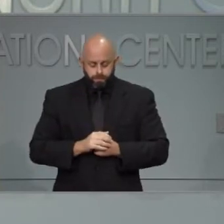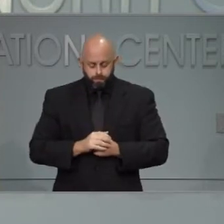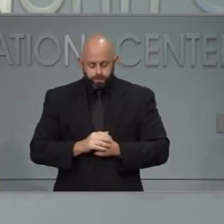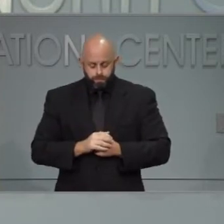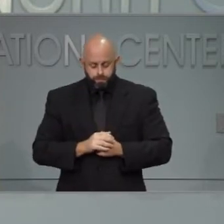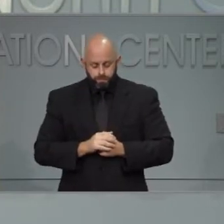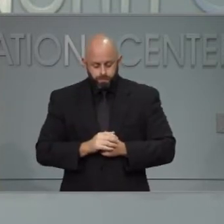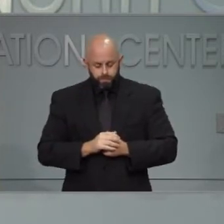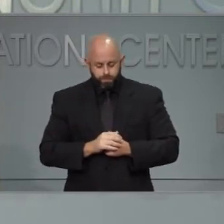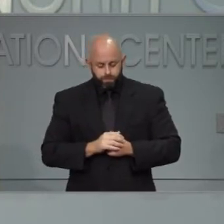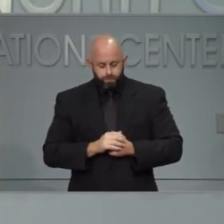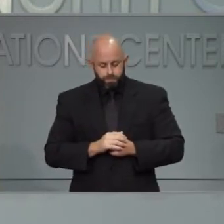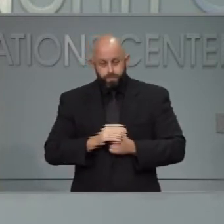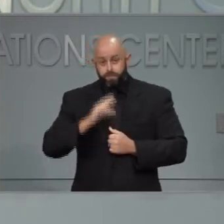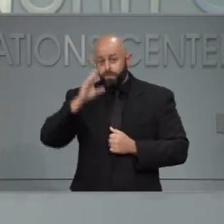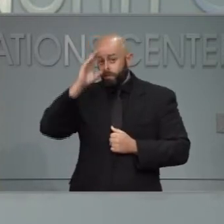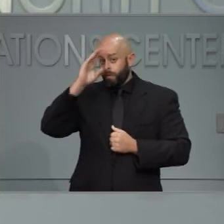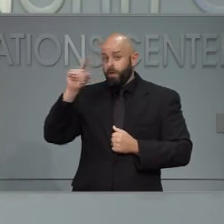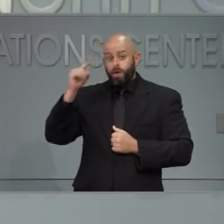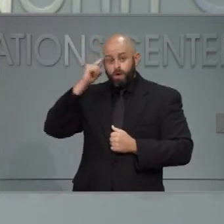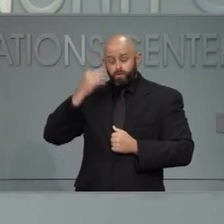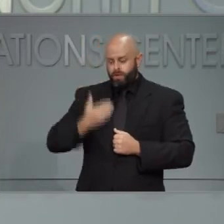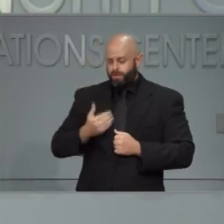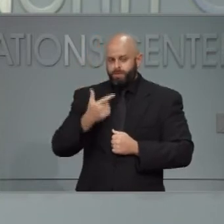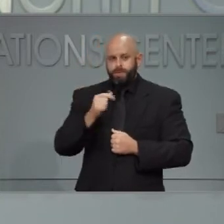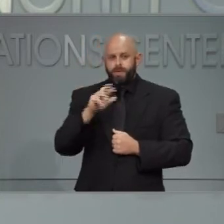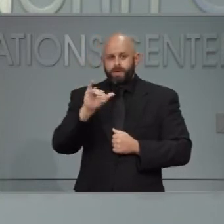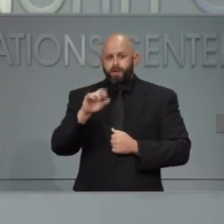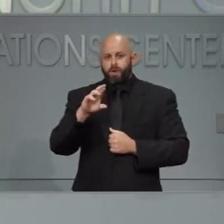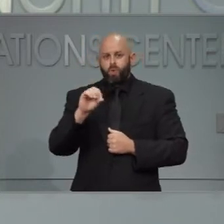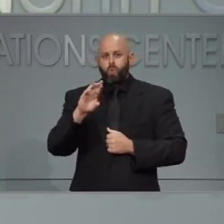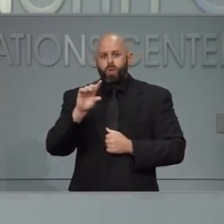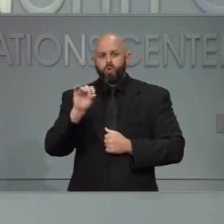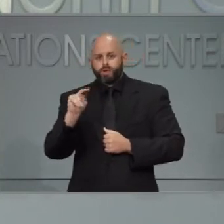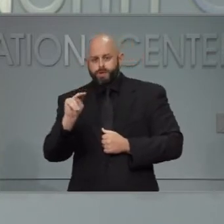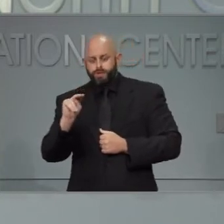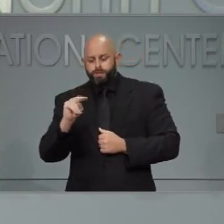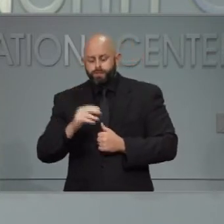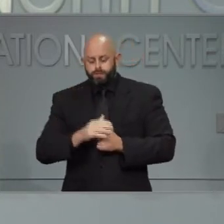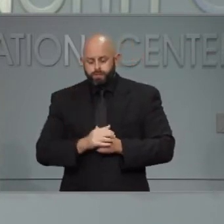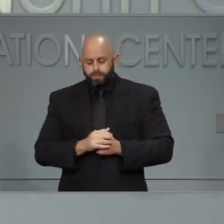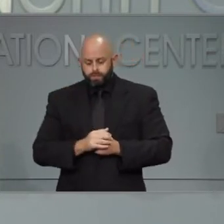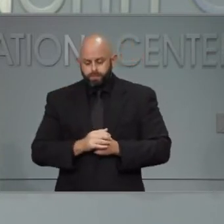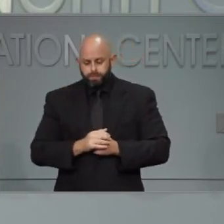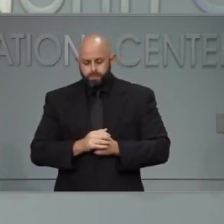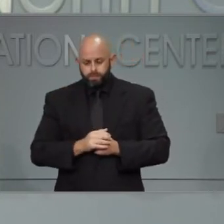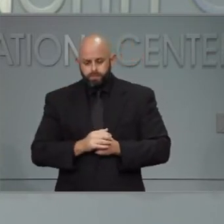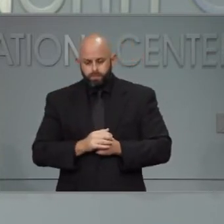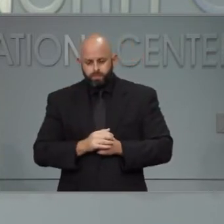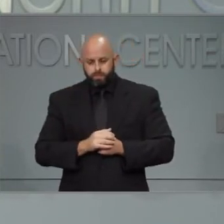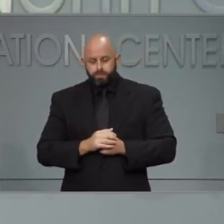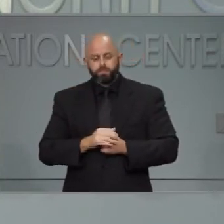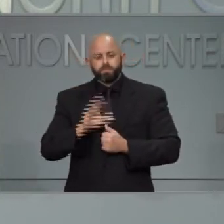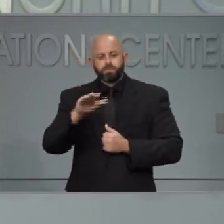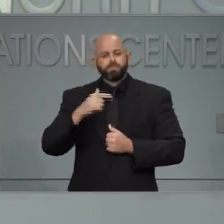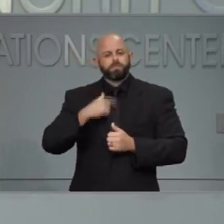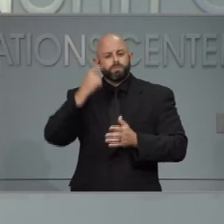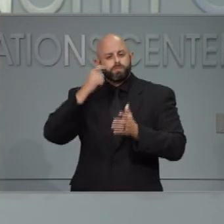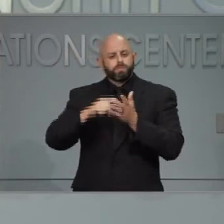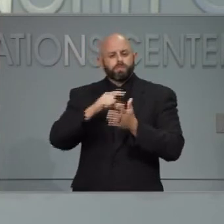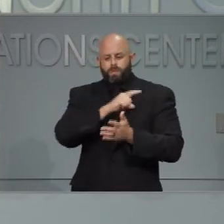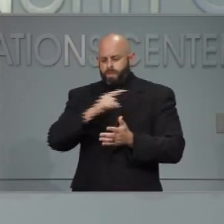Hey, Governor. It's Gary Robertson. On not a tangential topic, but obviously the legislature's coming back tomorrow.